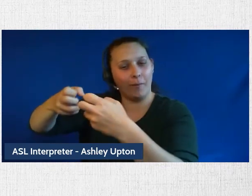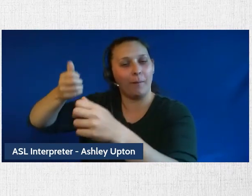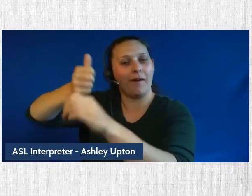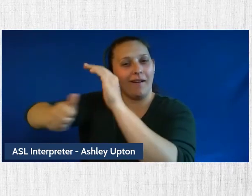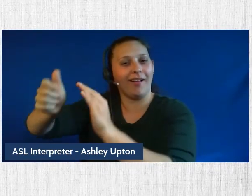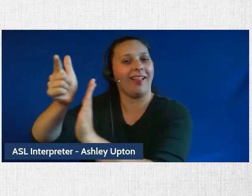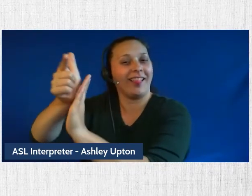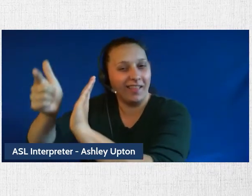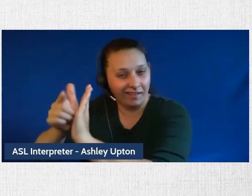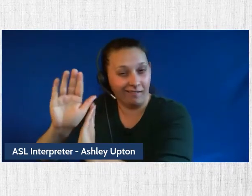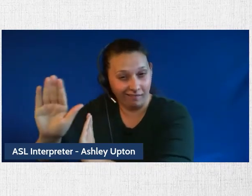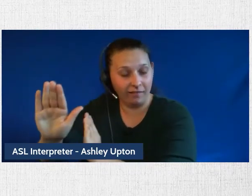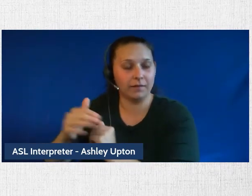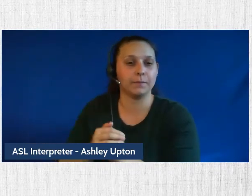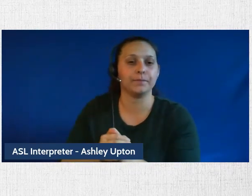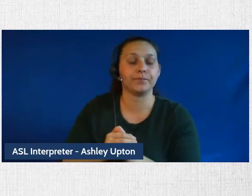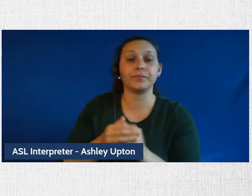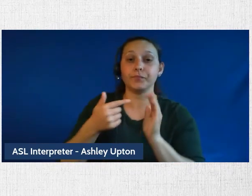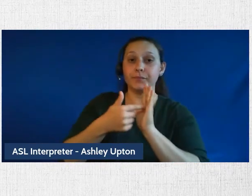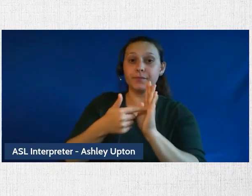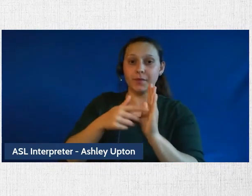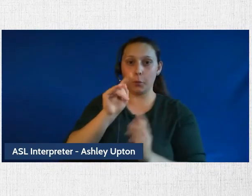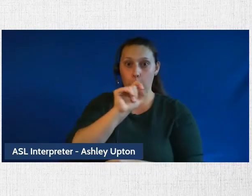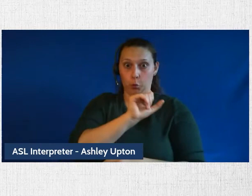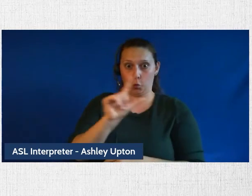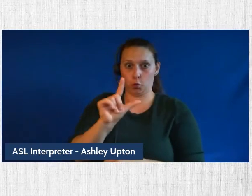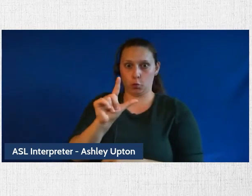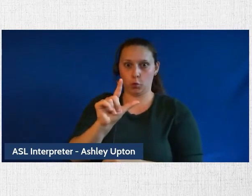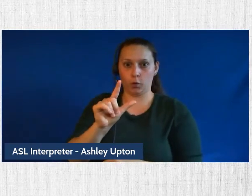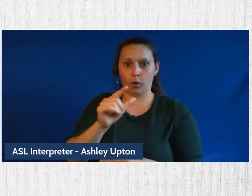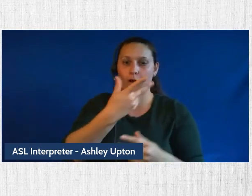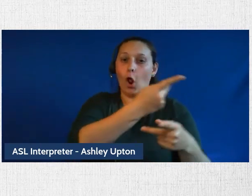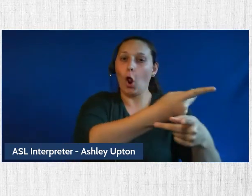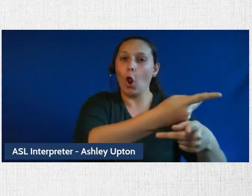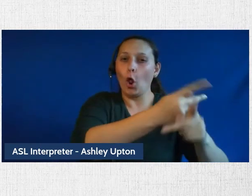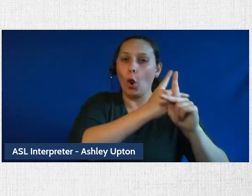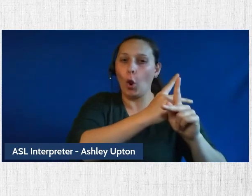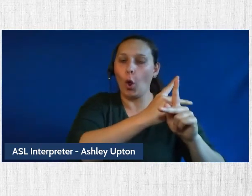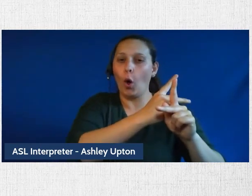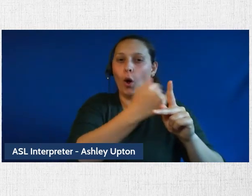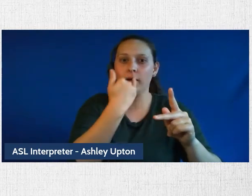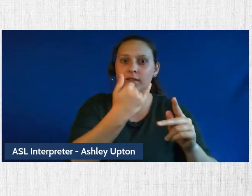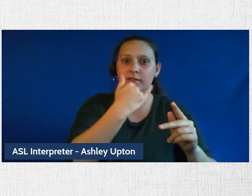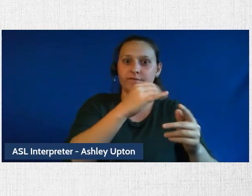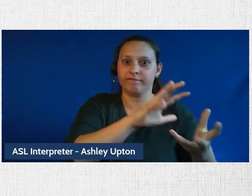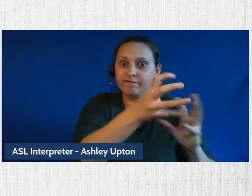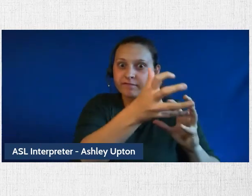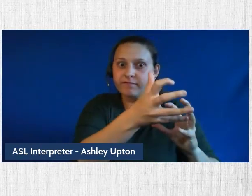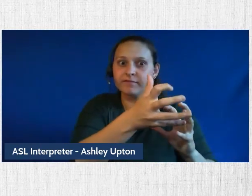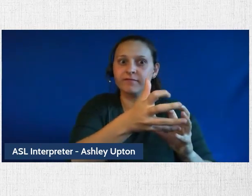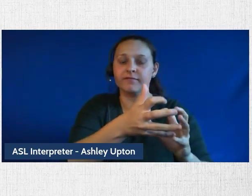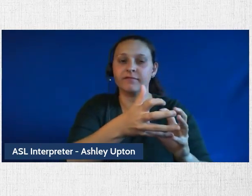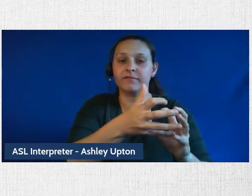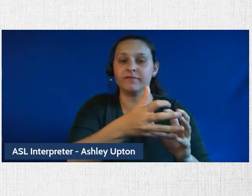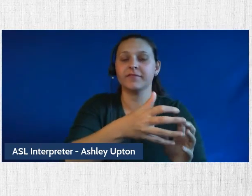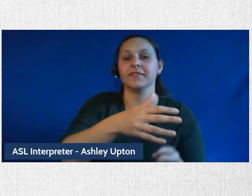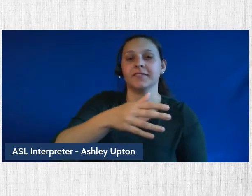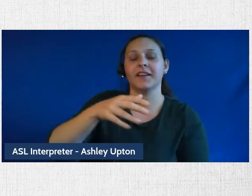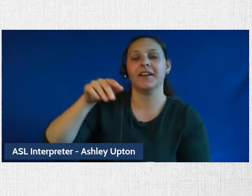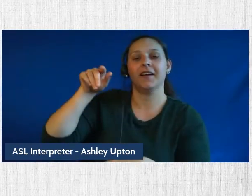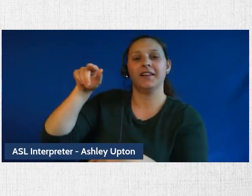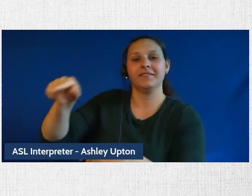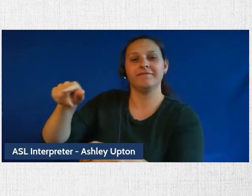for example, when we were building tools to predict loan defaults, Samuel was thinking about analyzing customer complaints.